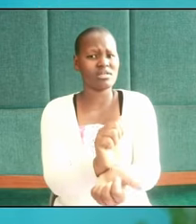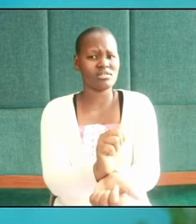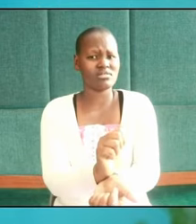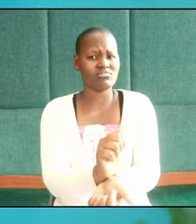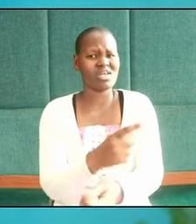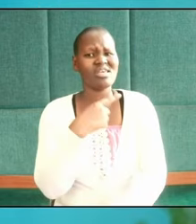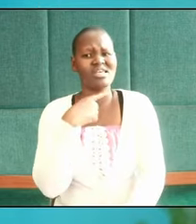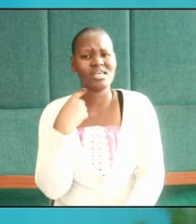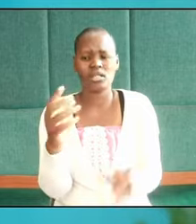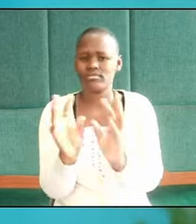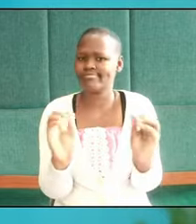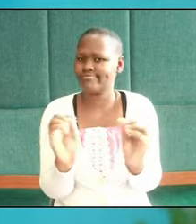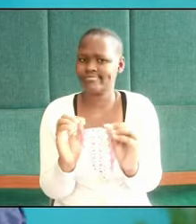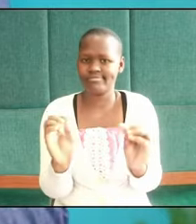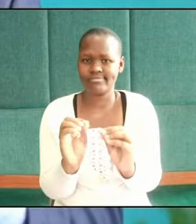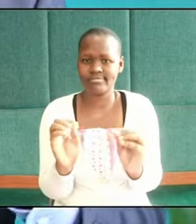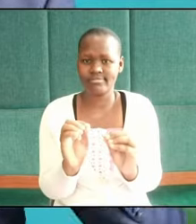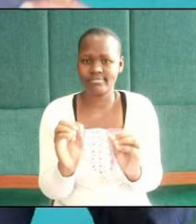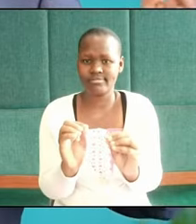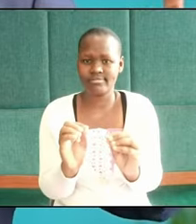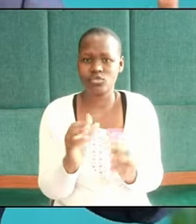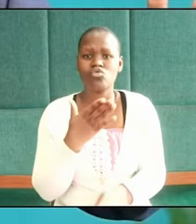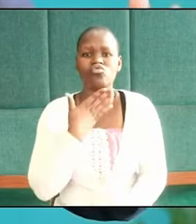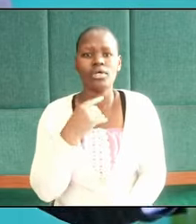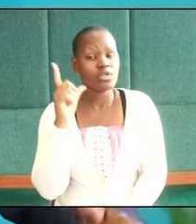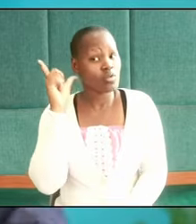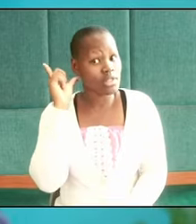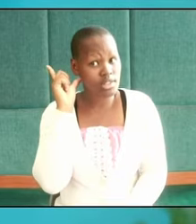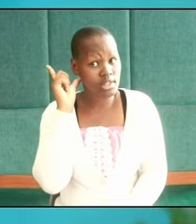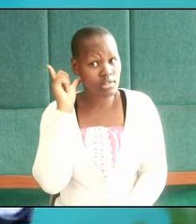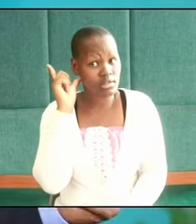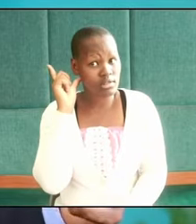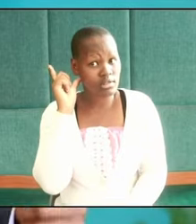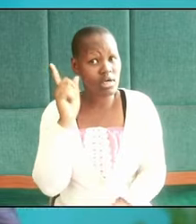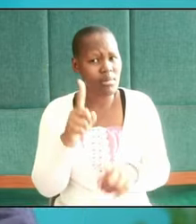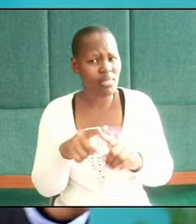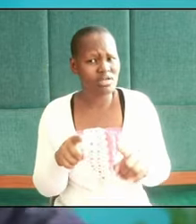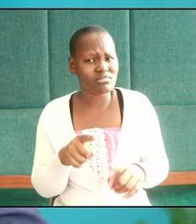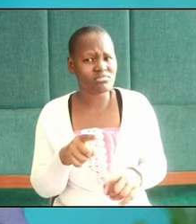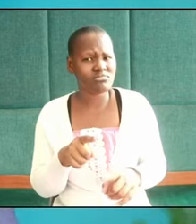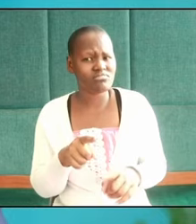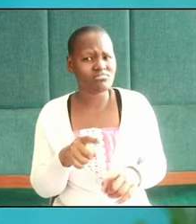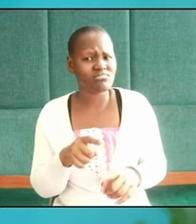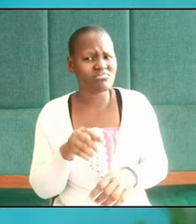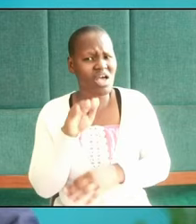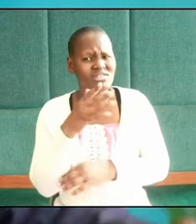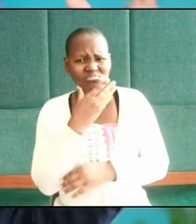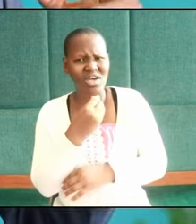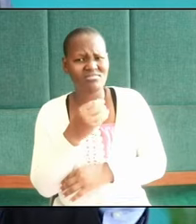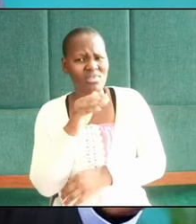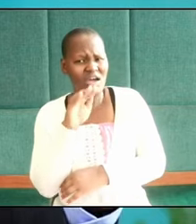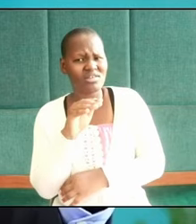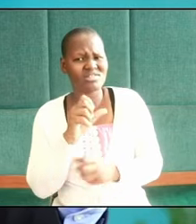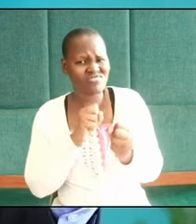executed and they wanted to release him. But he was daring anyone to fight him. And